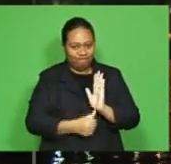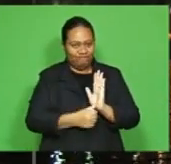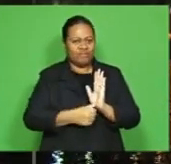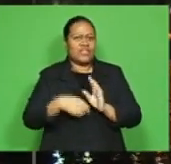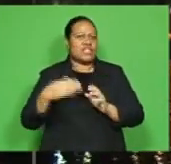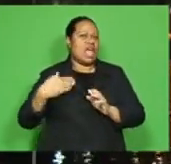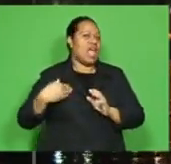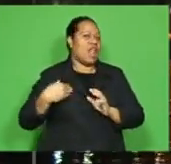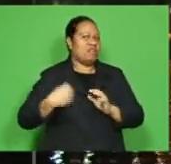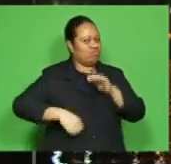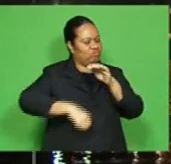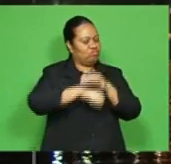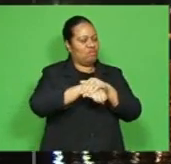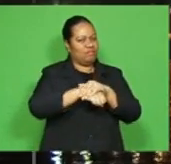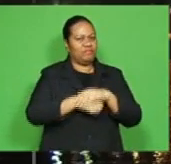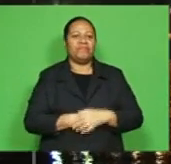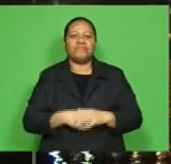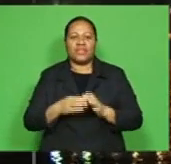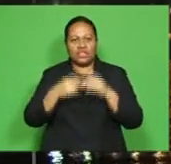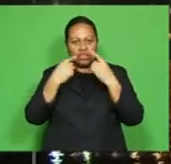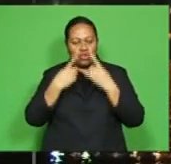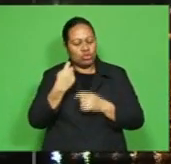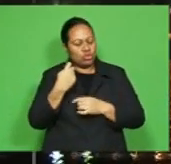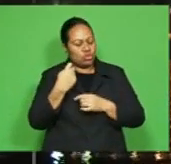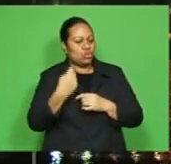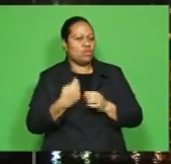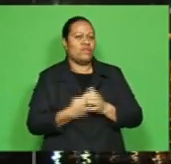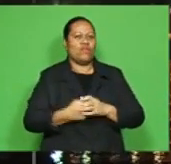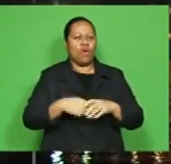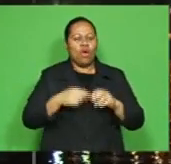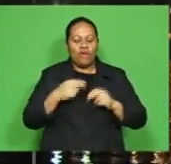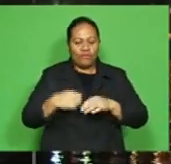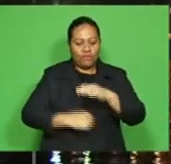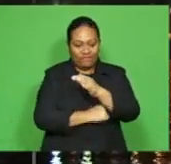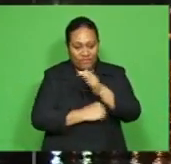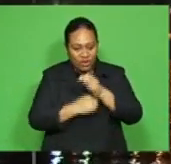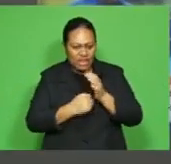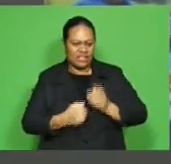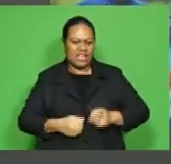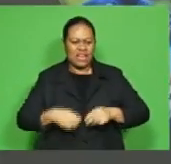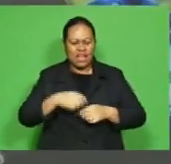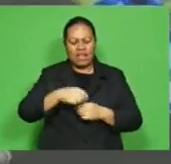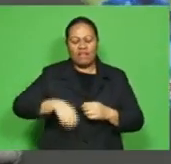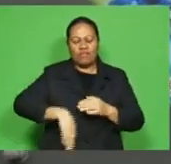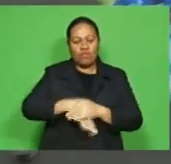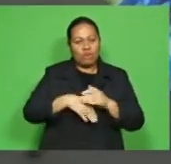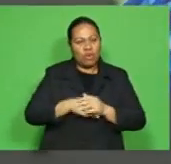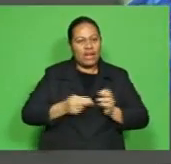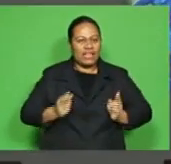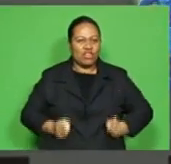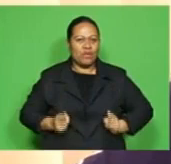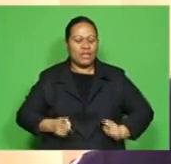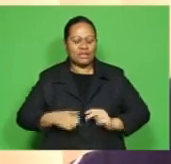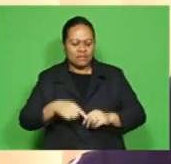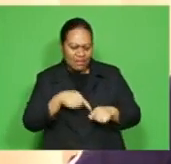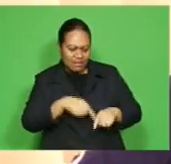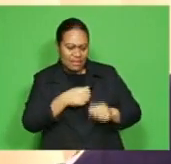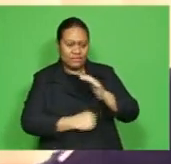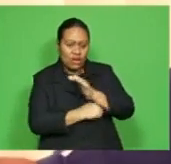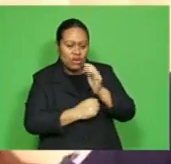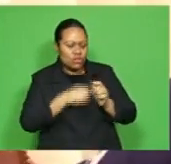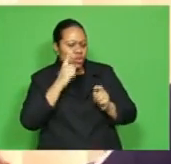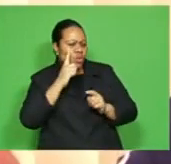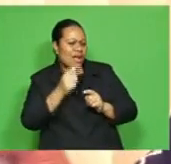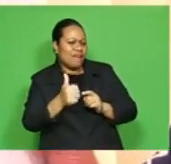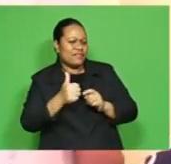at the top of its agenda and will soon start a Football for Humanity Foundation. This foundation will look after the players in times of